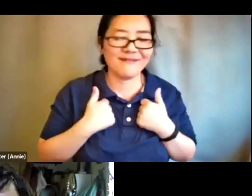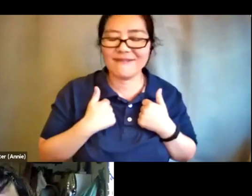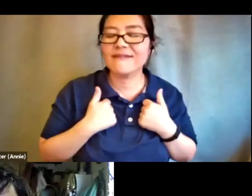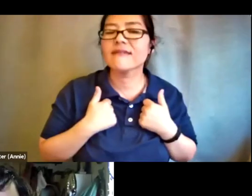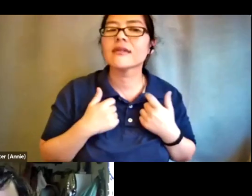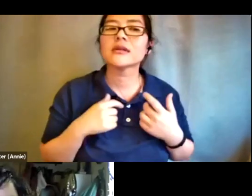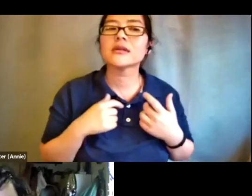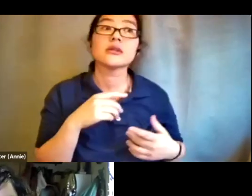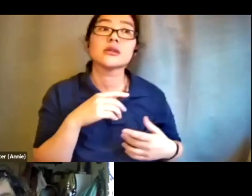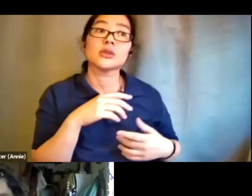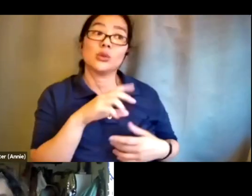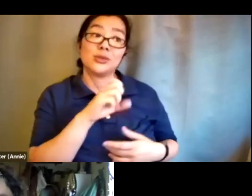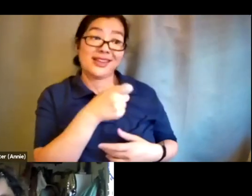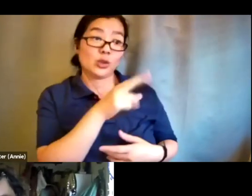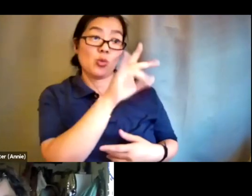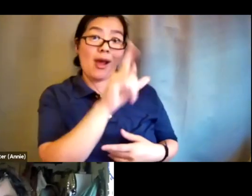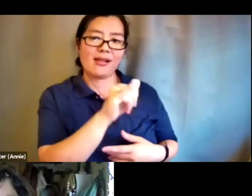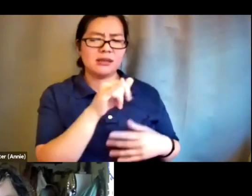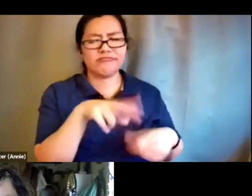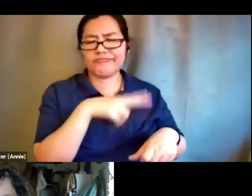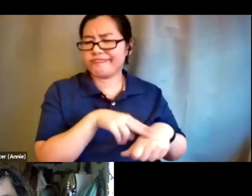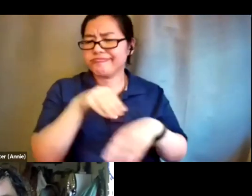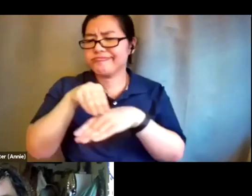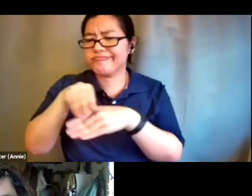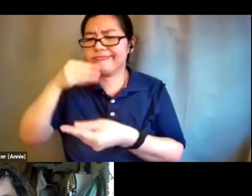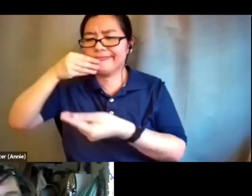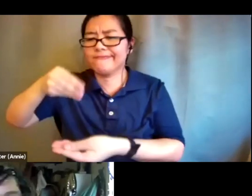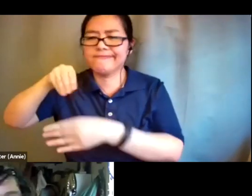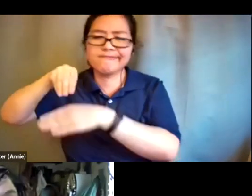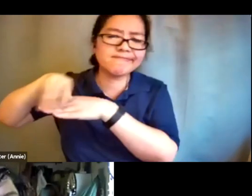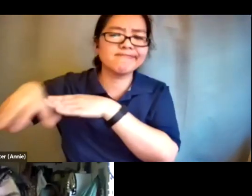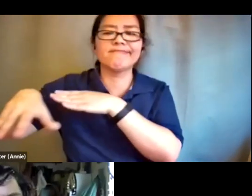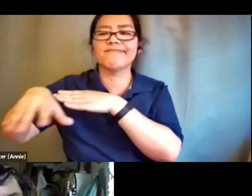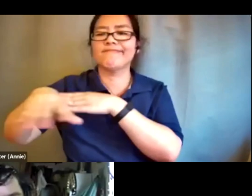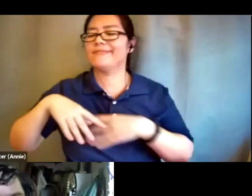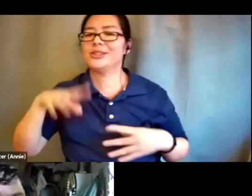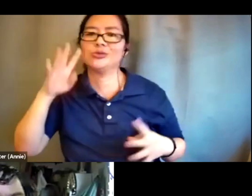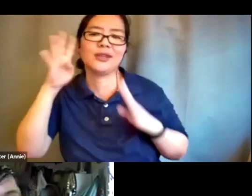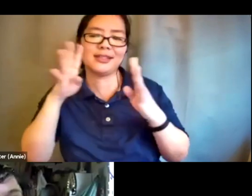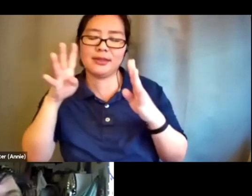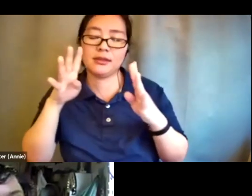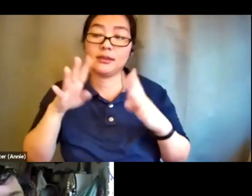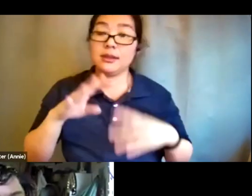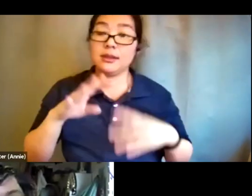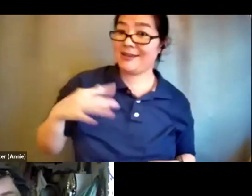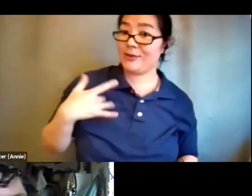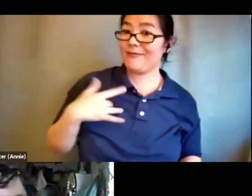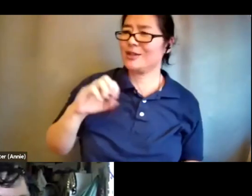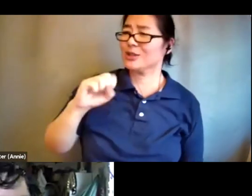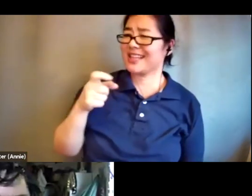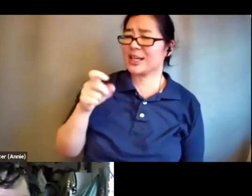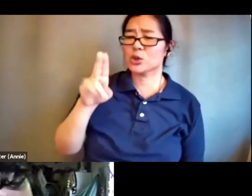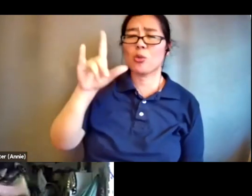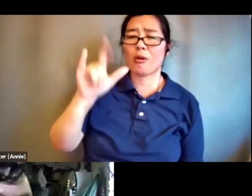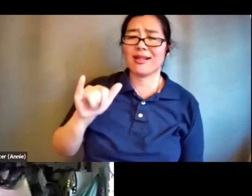creative impulses i also think sometimes when you're sexually fulfilled you don't necessarily need to